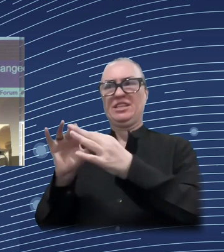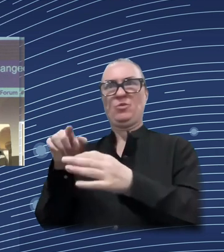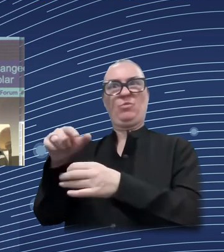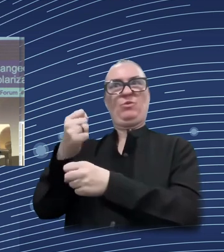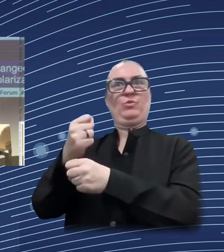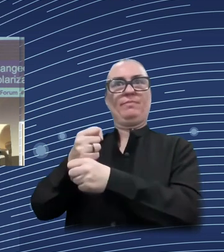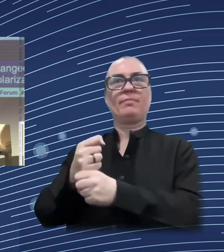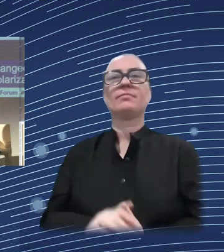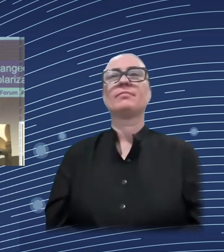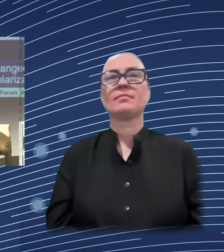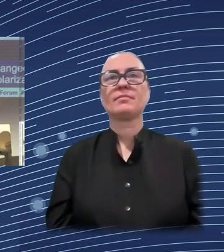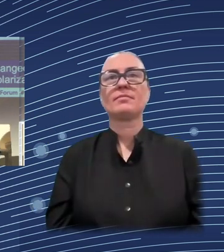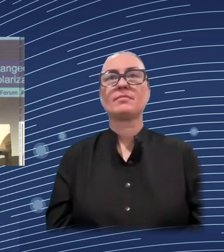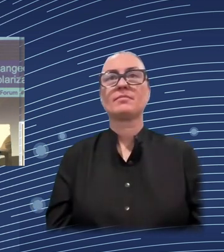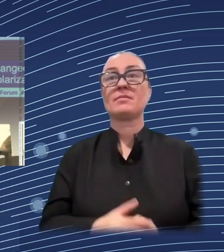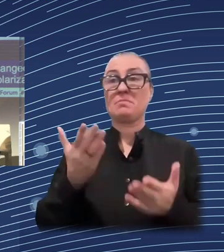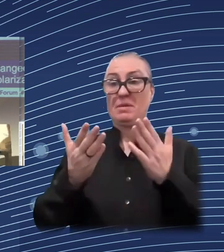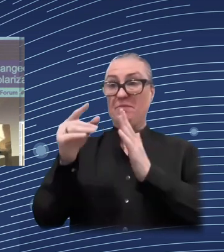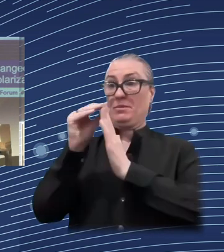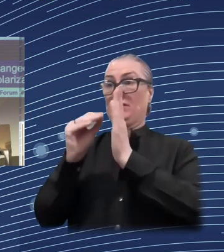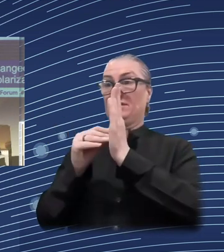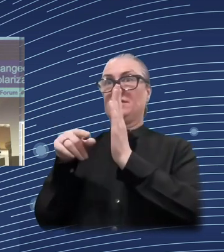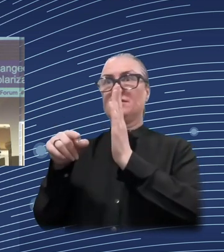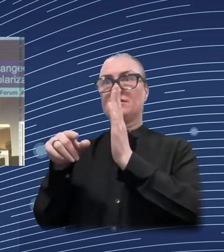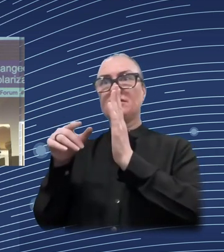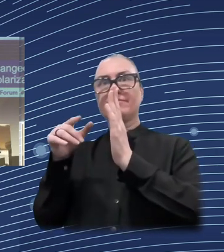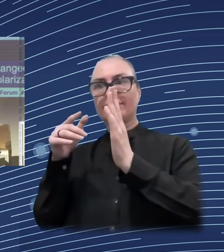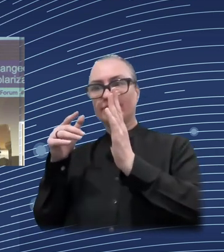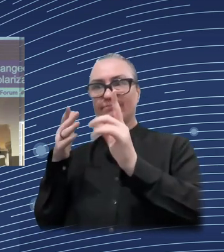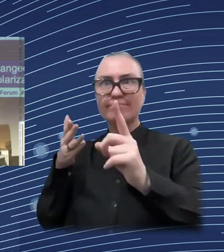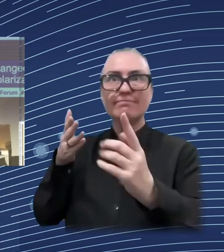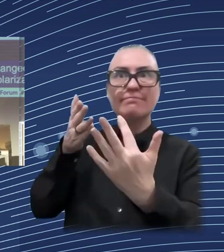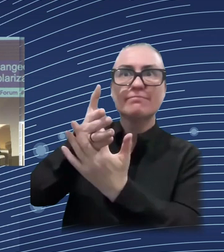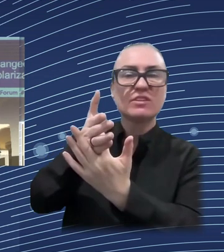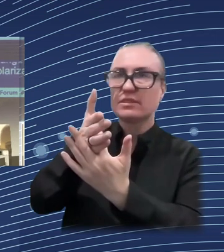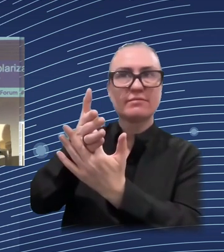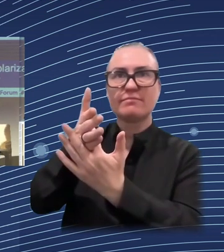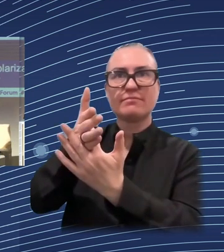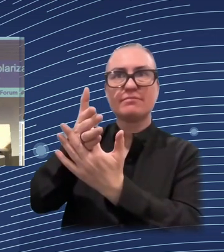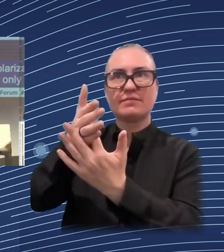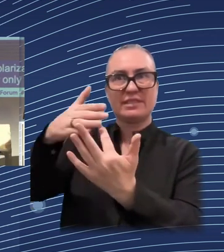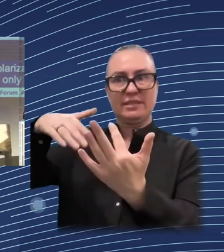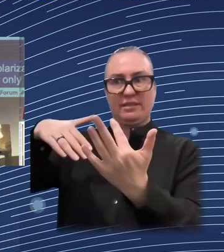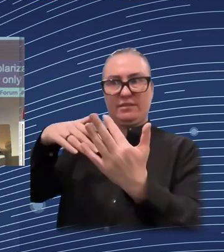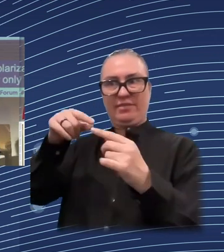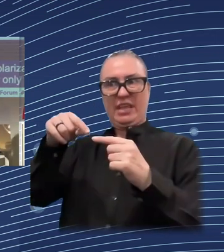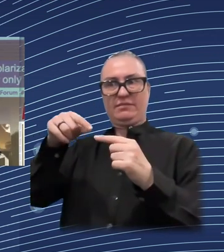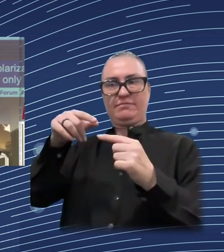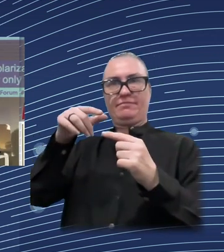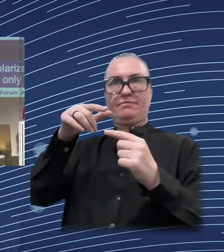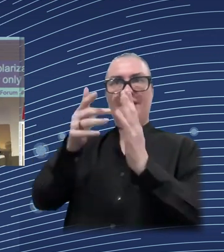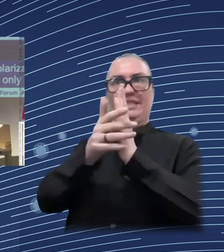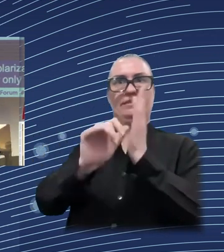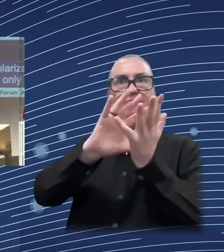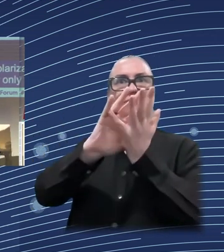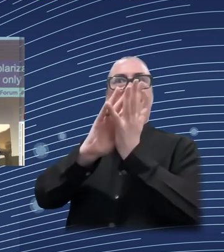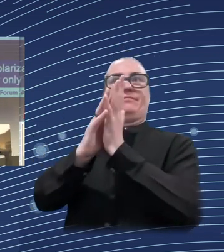So you will have an increase in poverty if you consider only market income. However, if you consider that in the end,